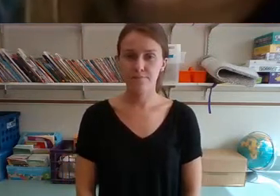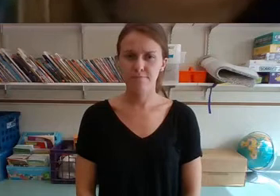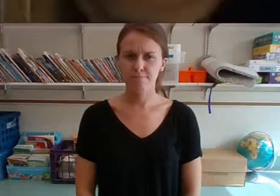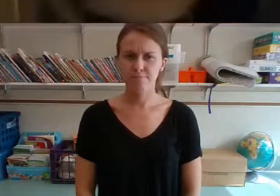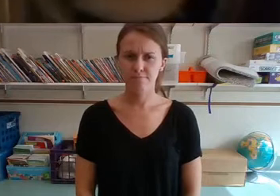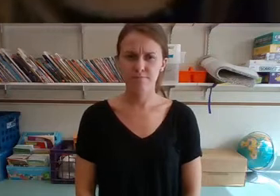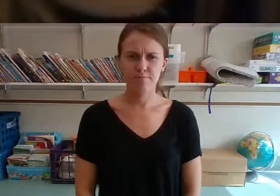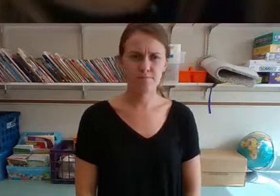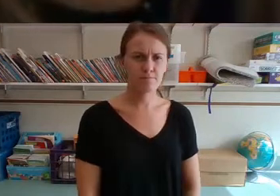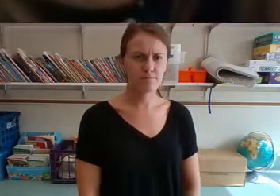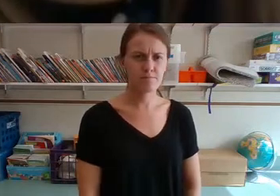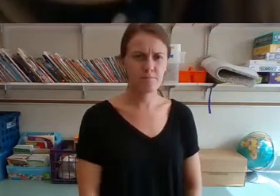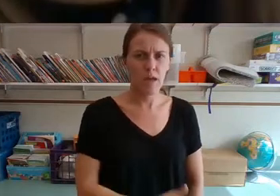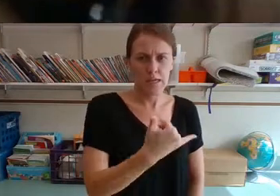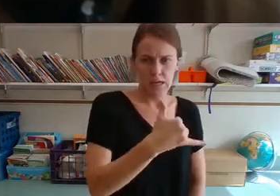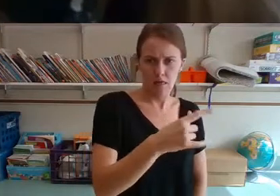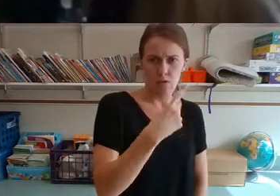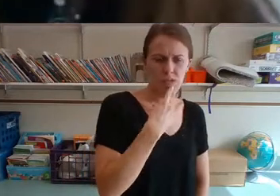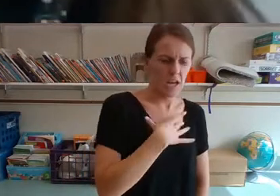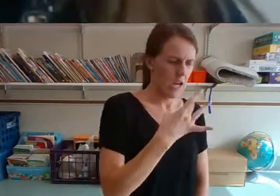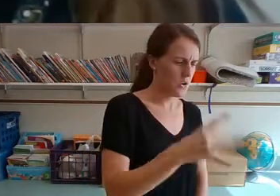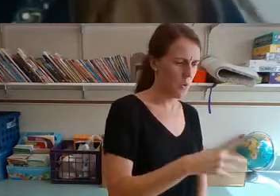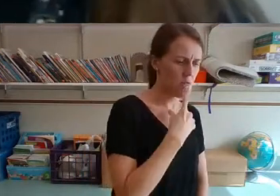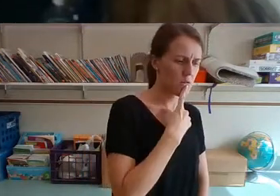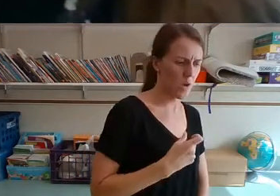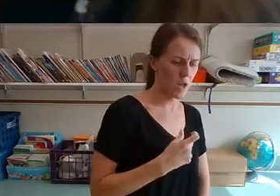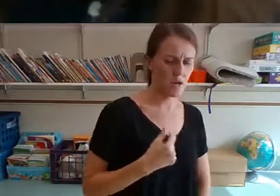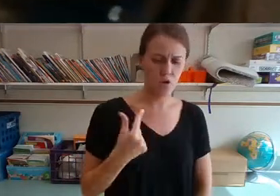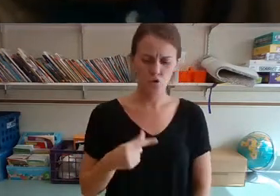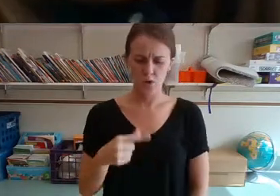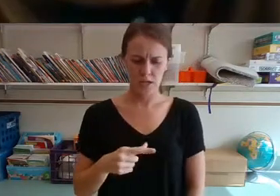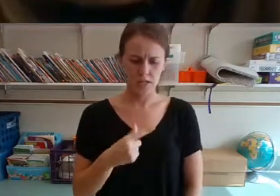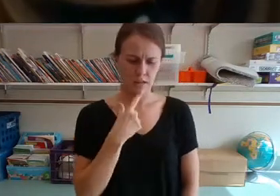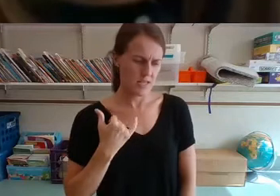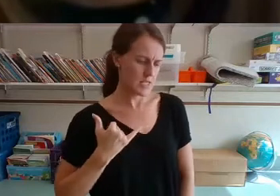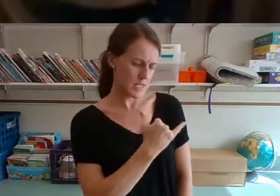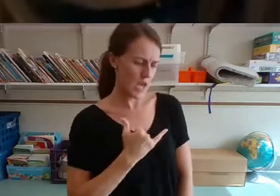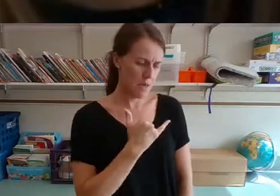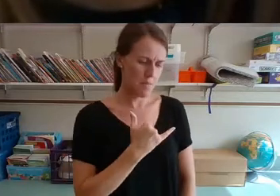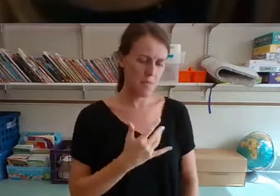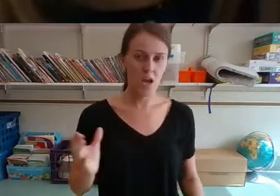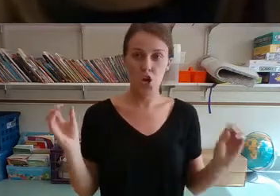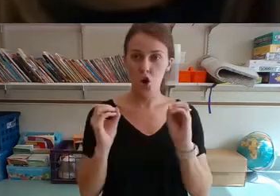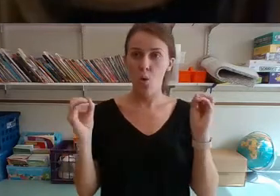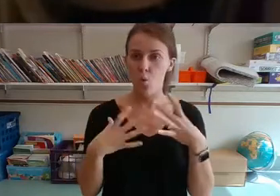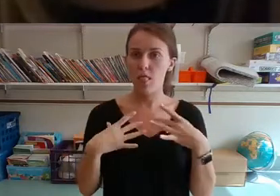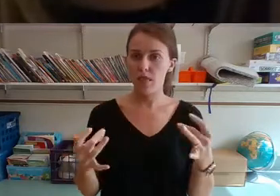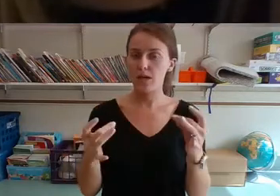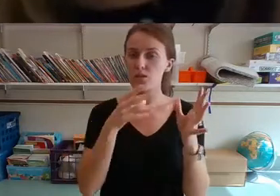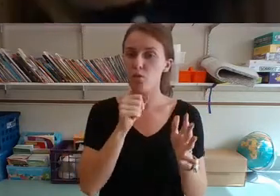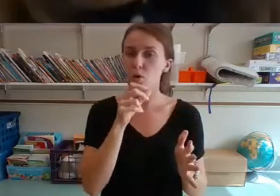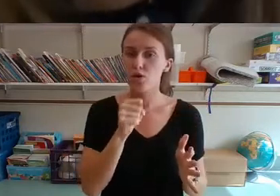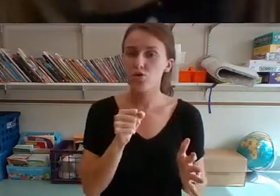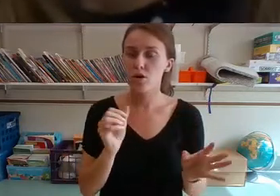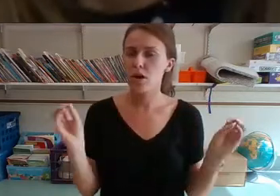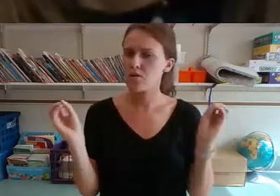I don't like red said yellow and green said nor do I and no one likes orange but no one